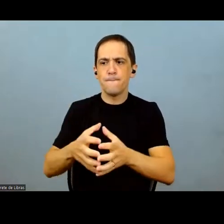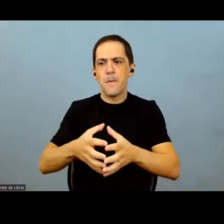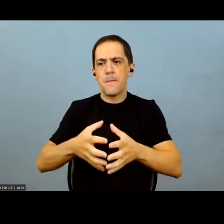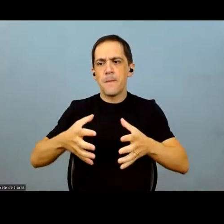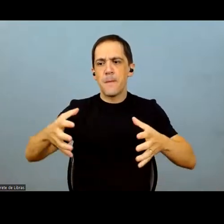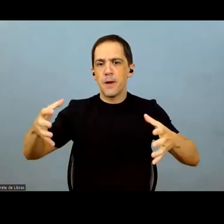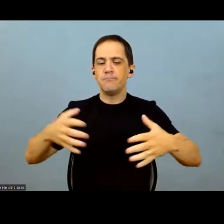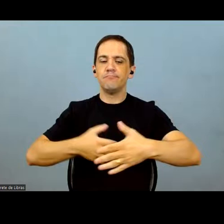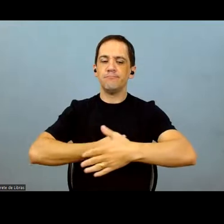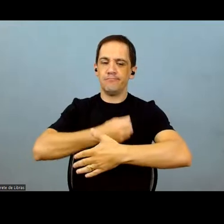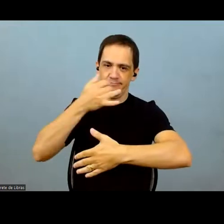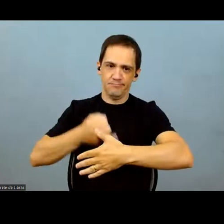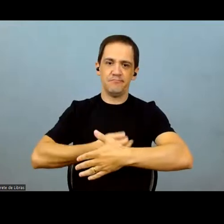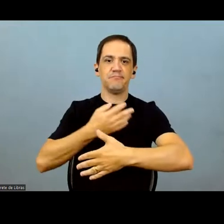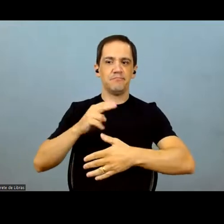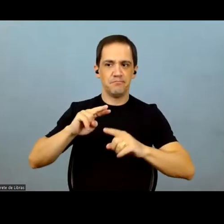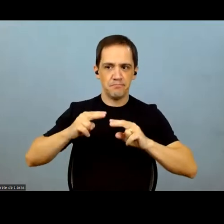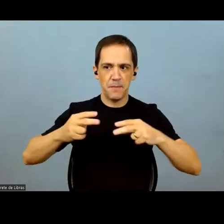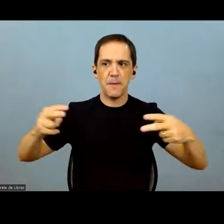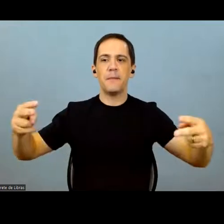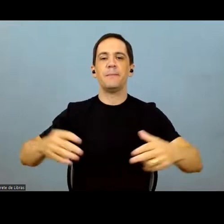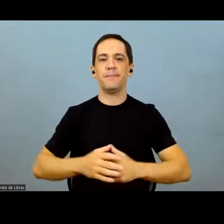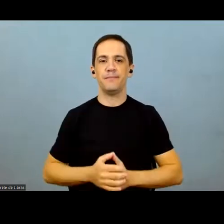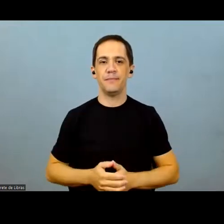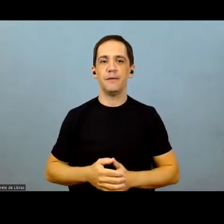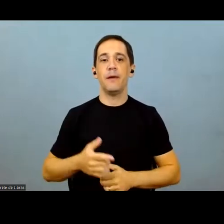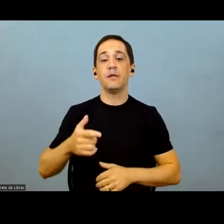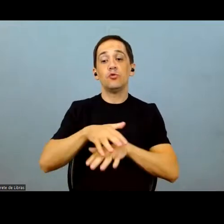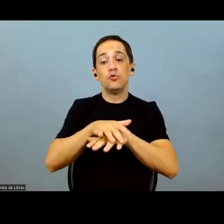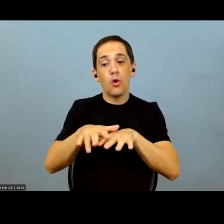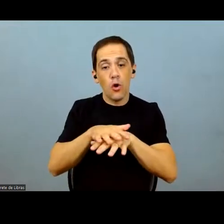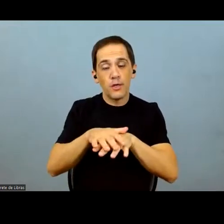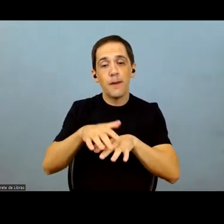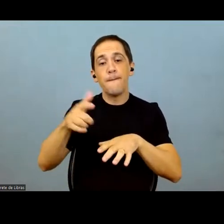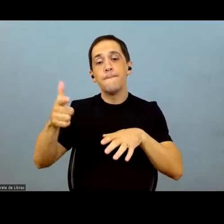a big business for us. In addition to soybean,